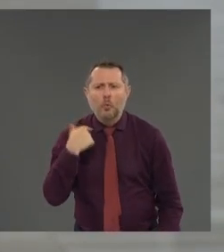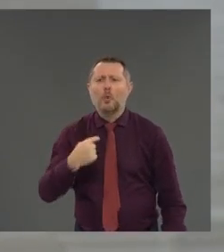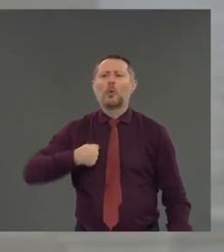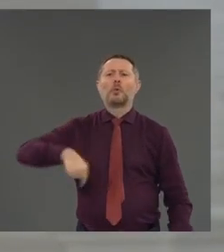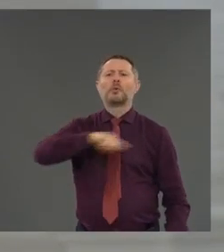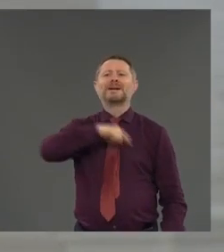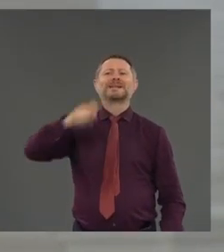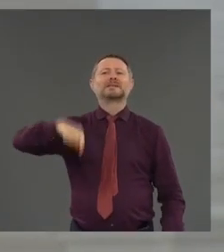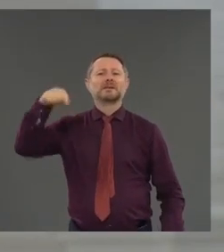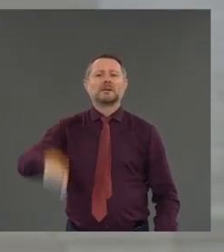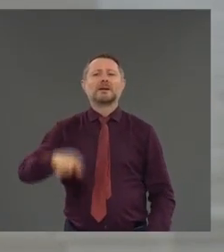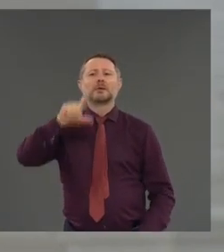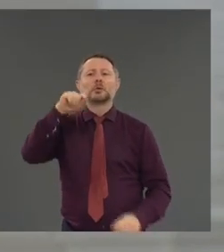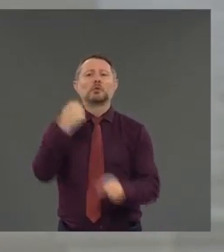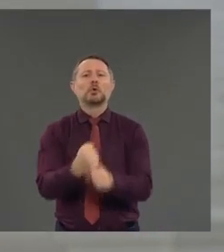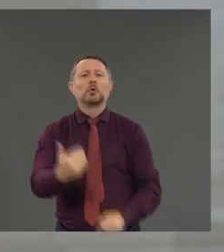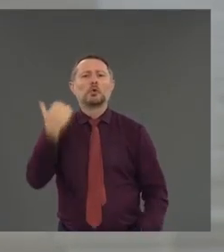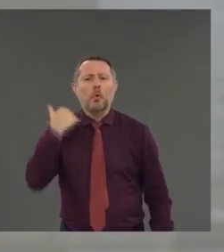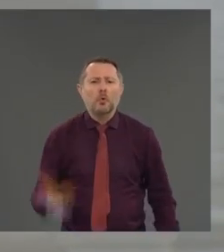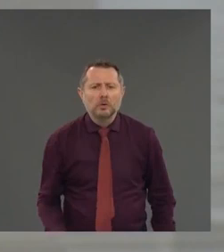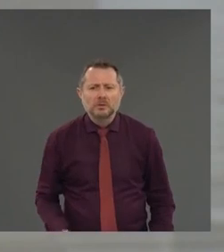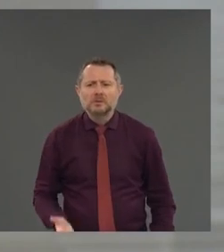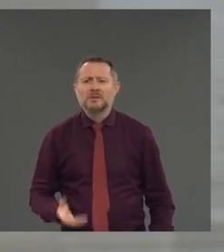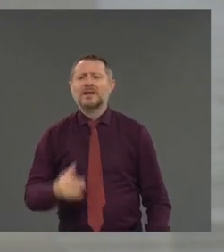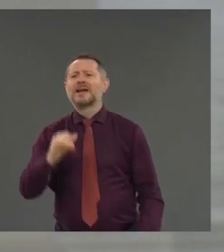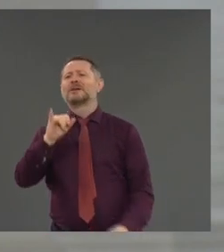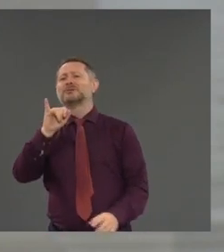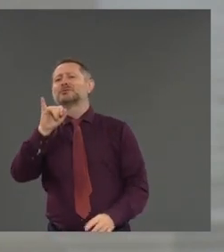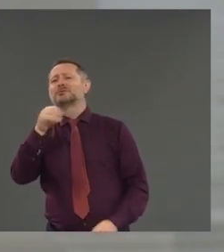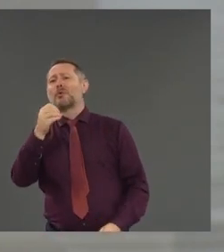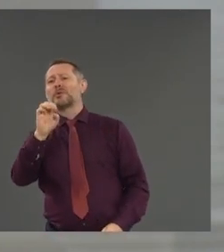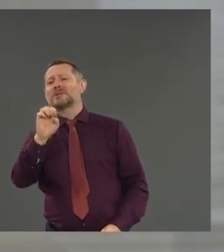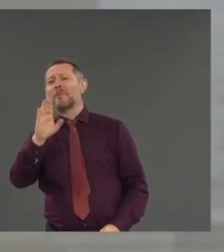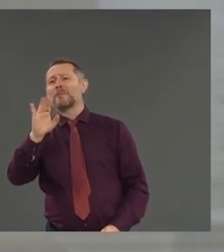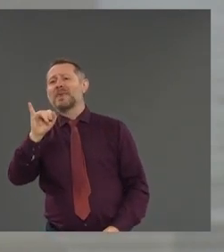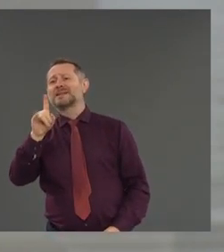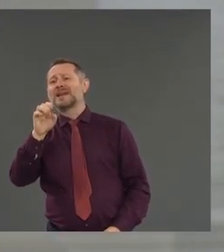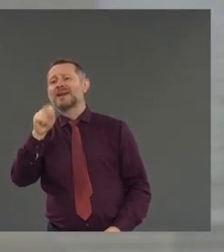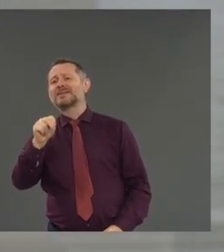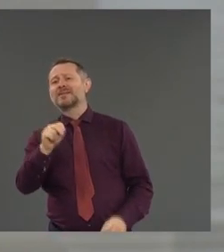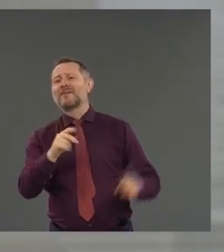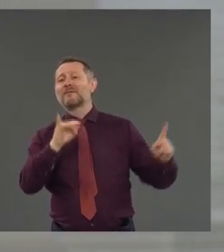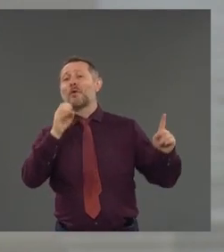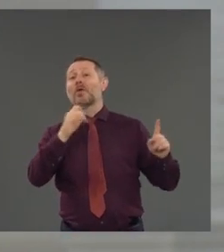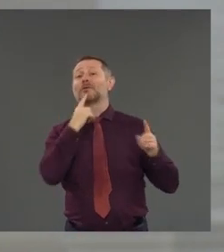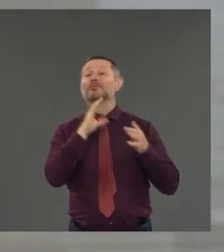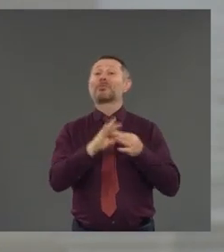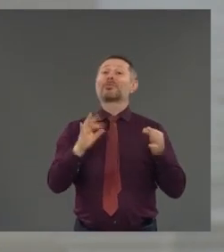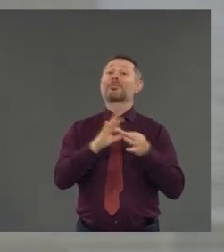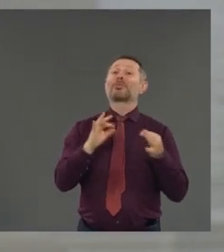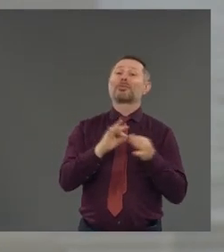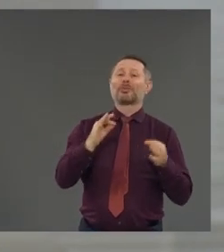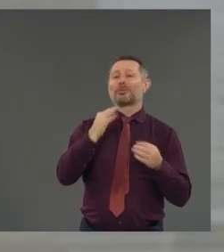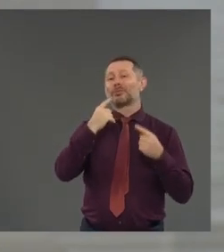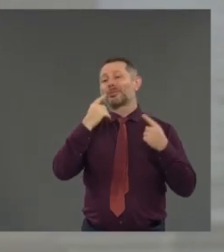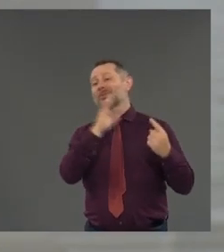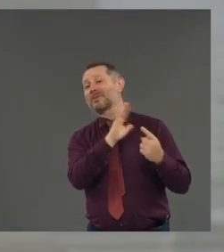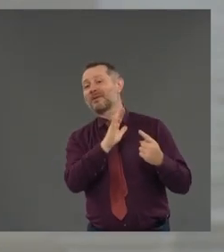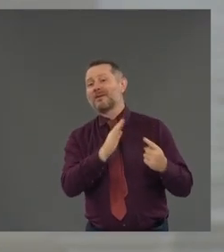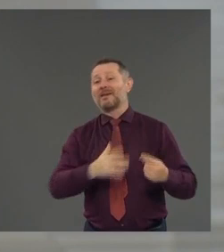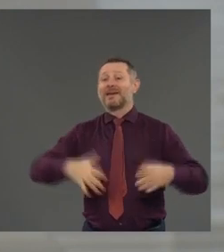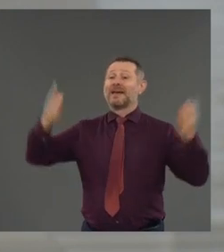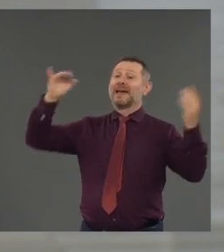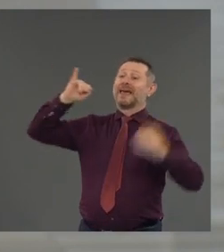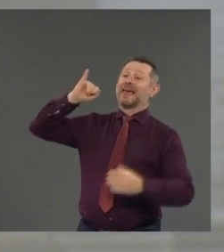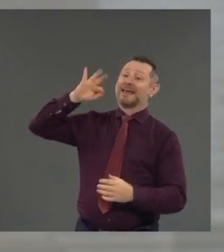when Joe Biden said, if you were blindfolded